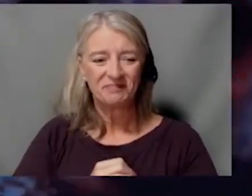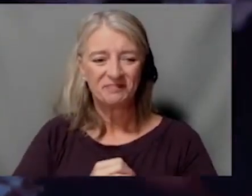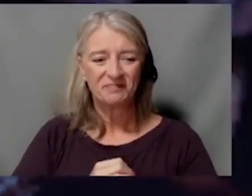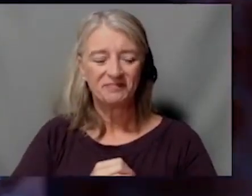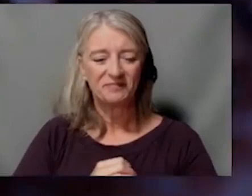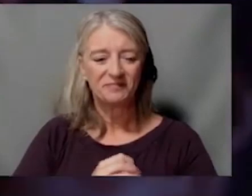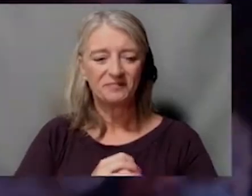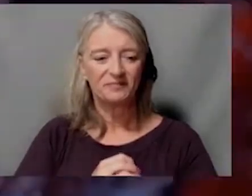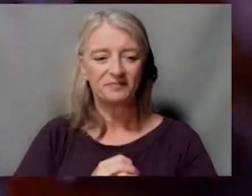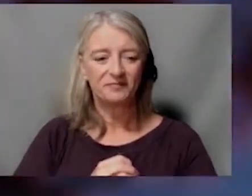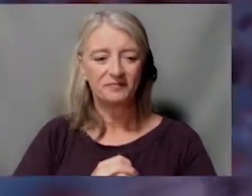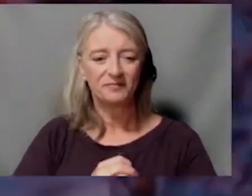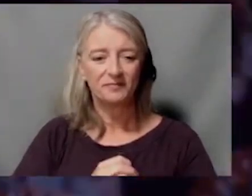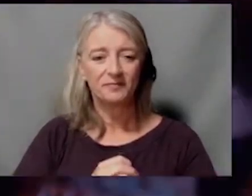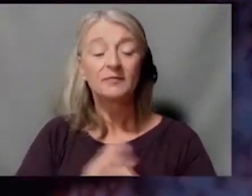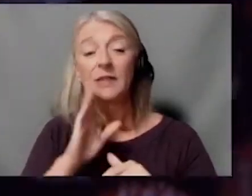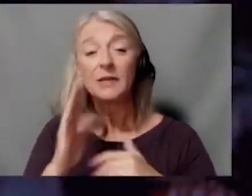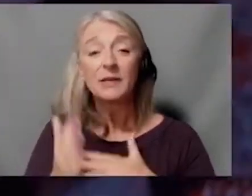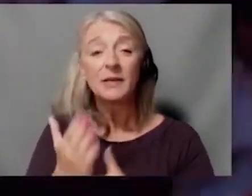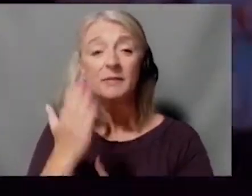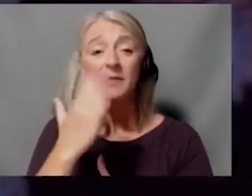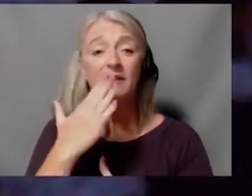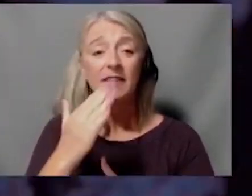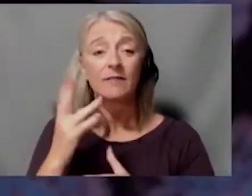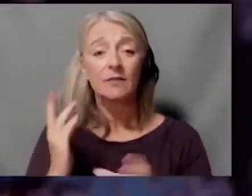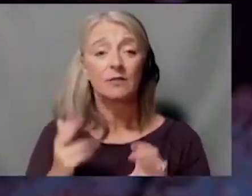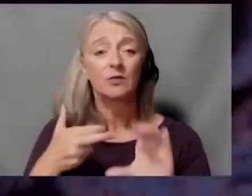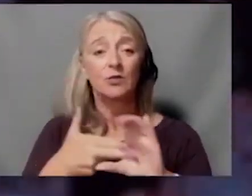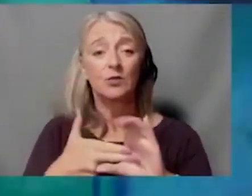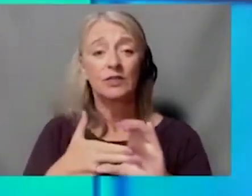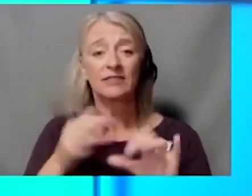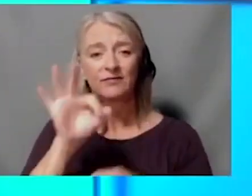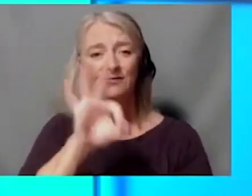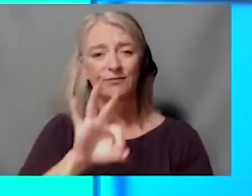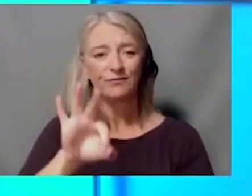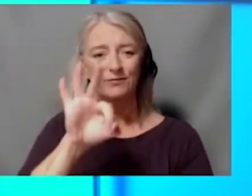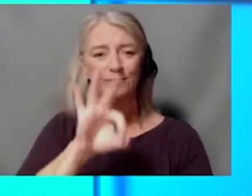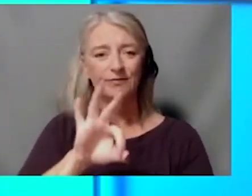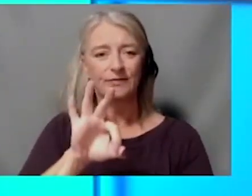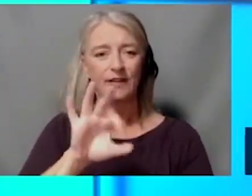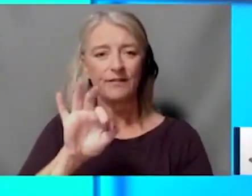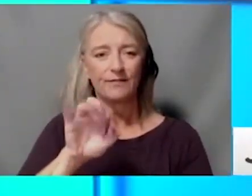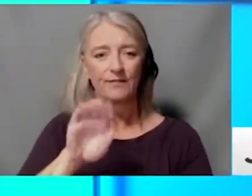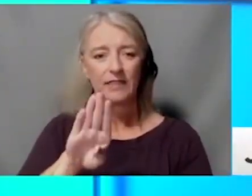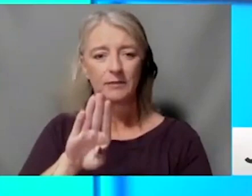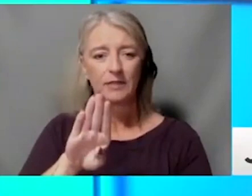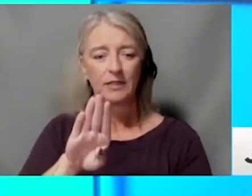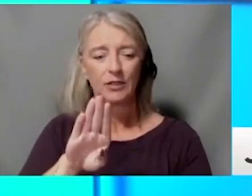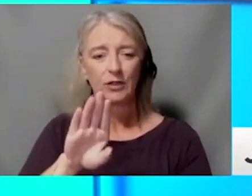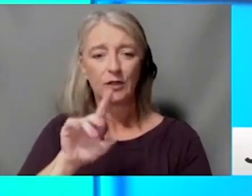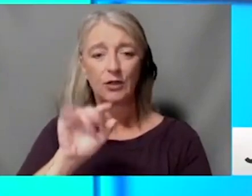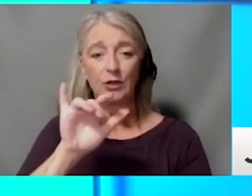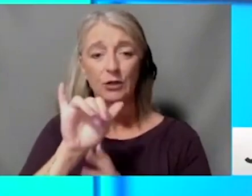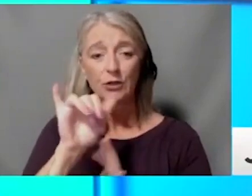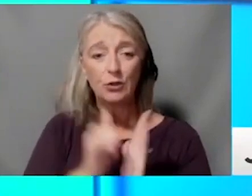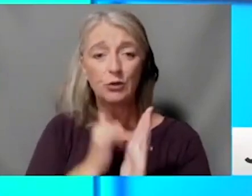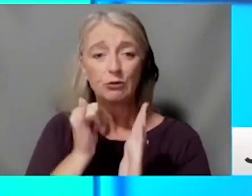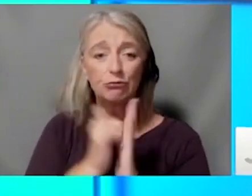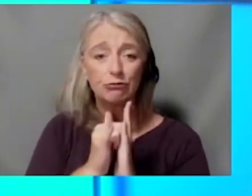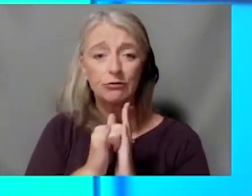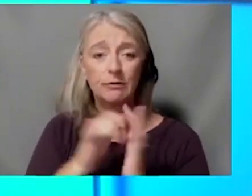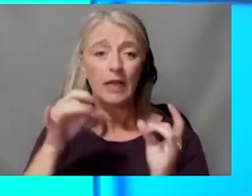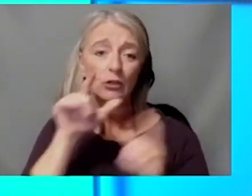And good morning! Thank you for joining us on this Friday here on Facebook, YouTube and Twitter. It is Friday, July 8th. We have an impressive